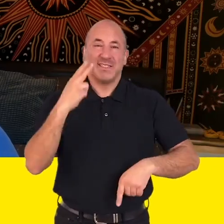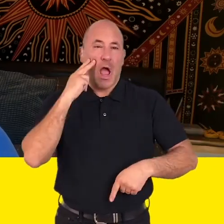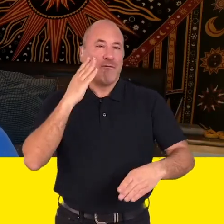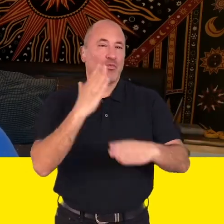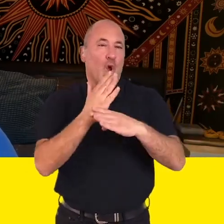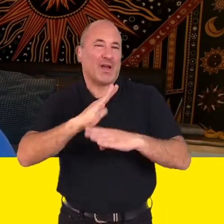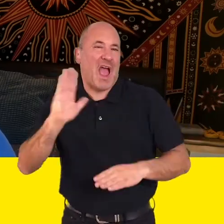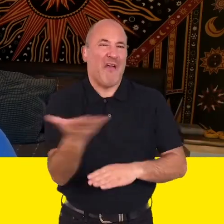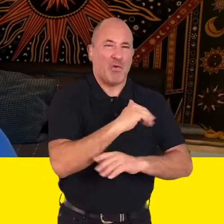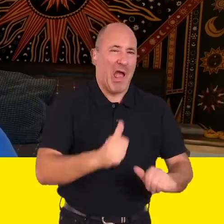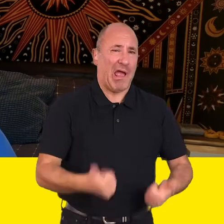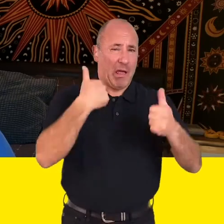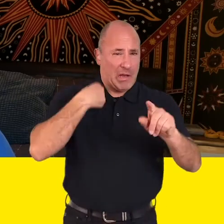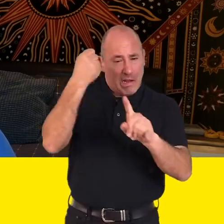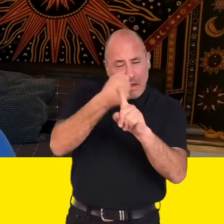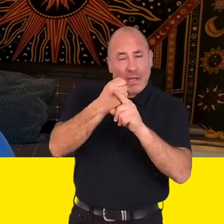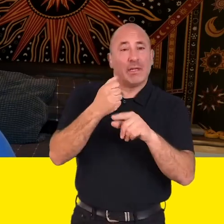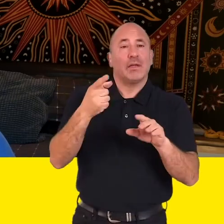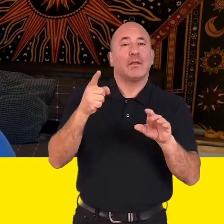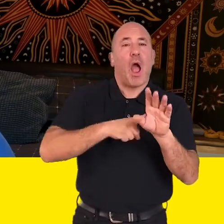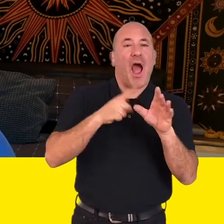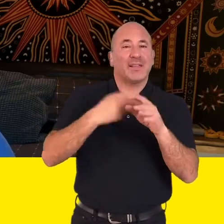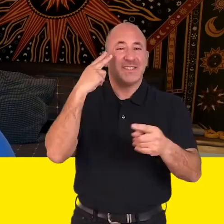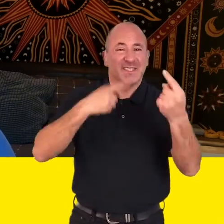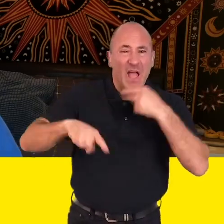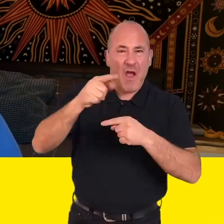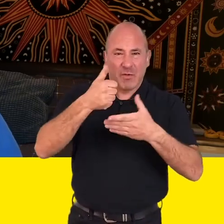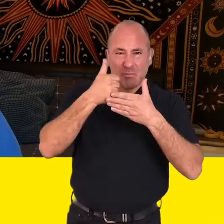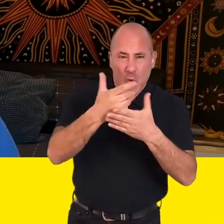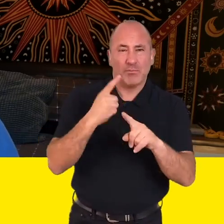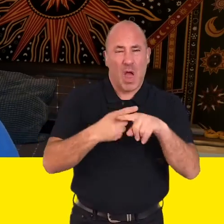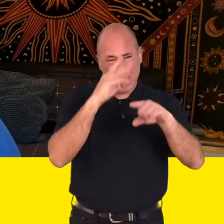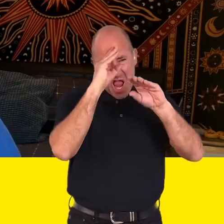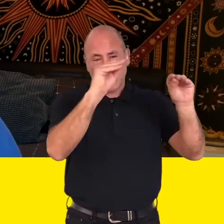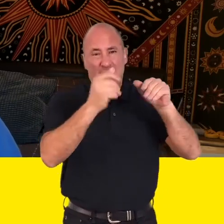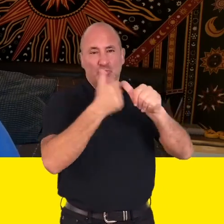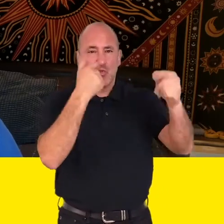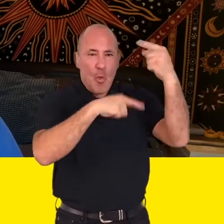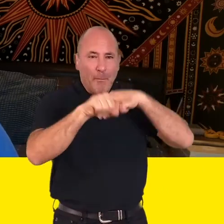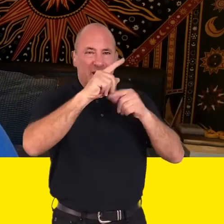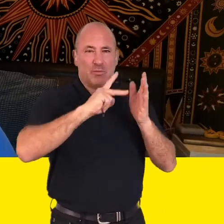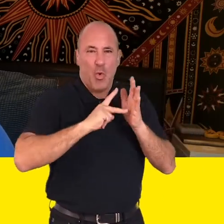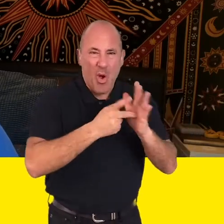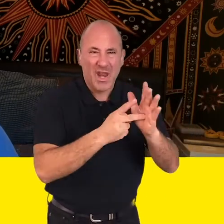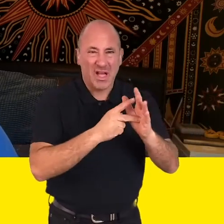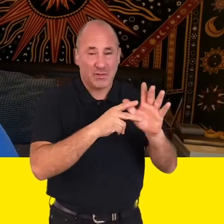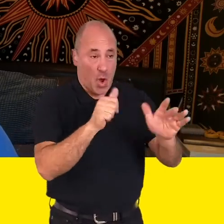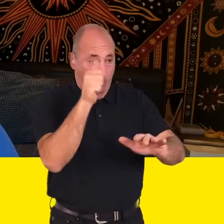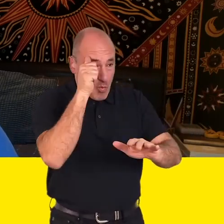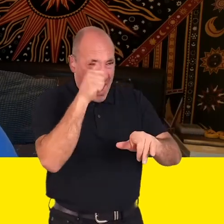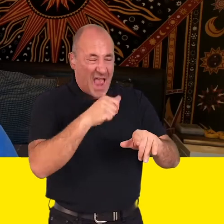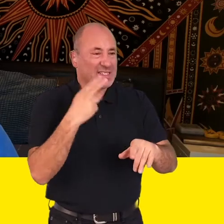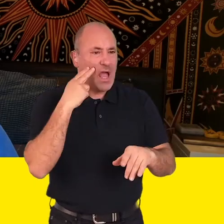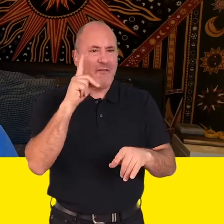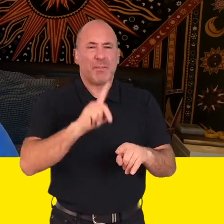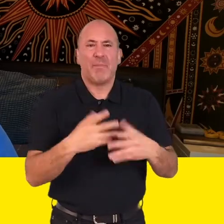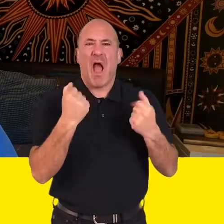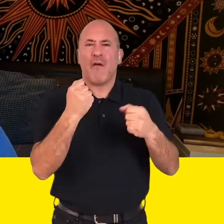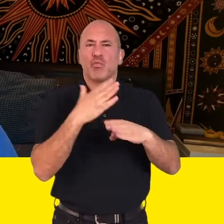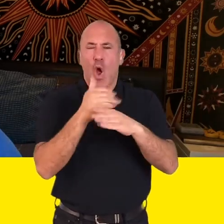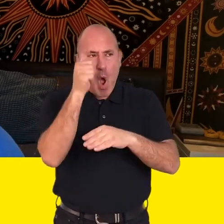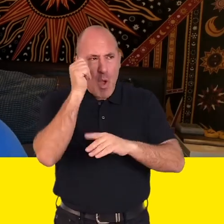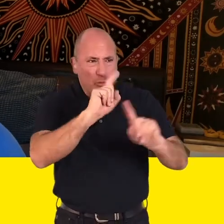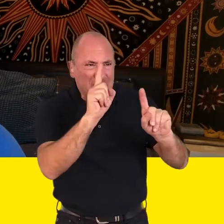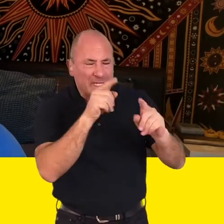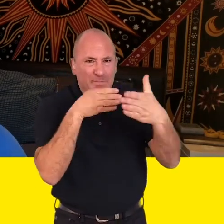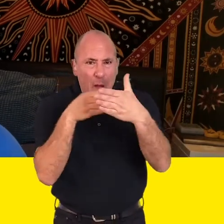Deaf Works Everywhere is campaigning to support young deaf people and to educate employers and bring awareness to the issues that deaf people face in